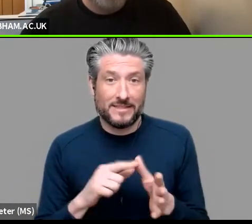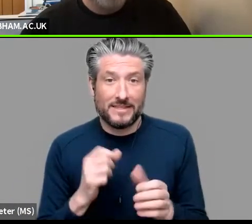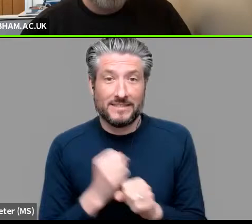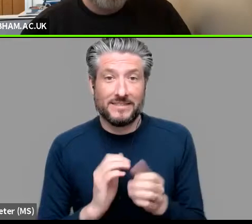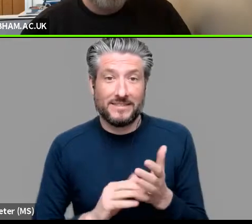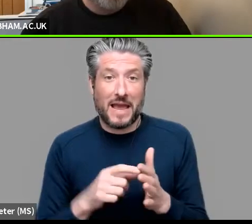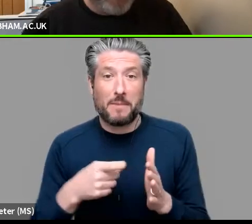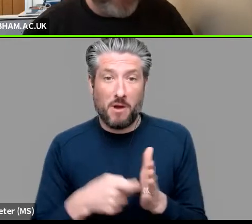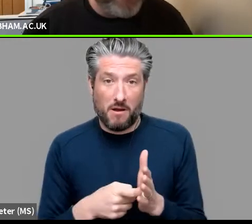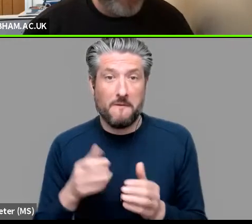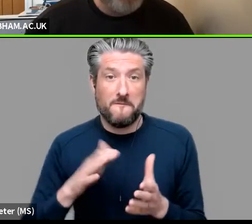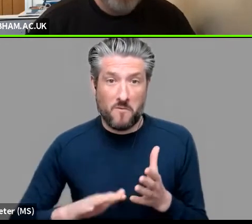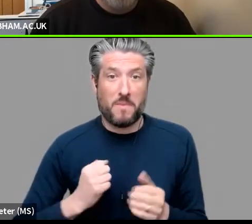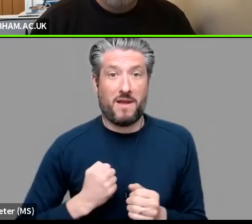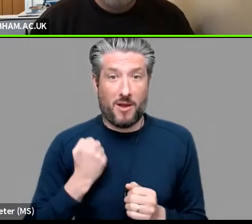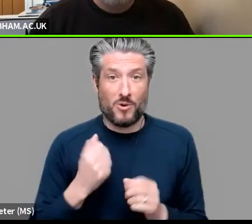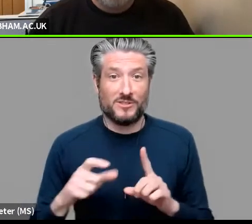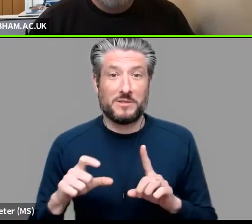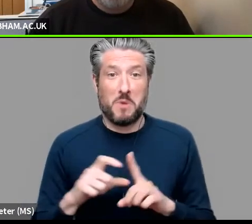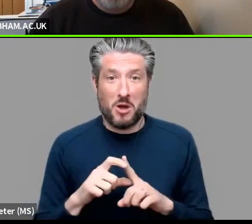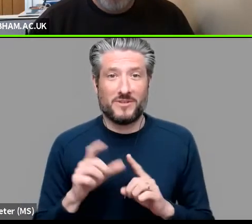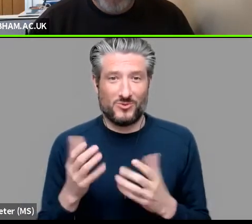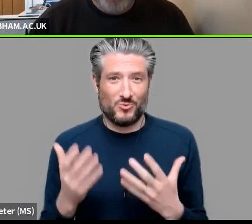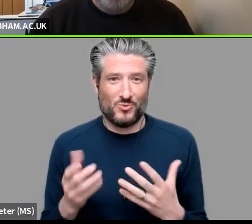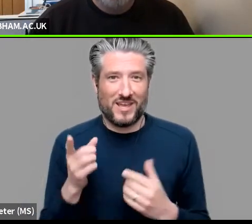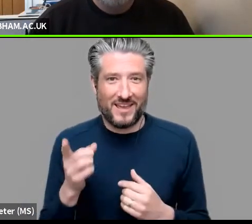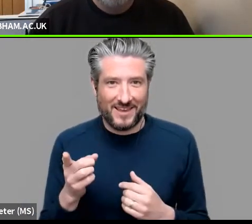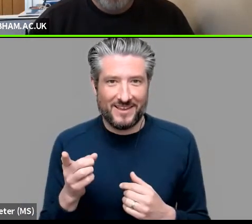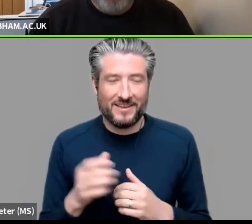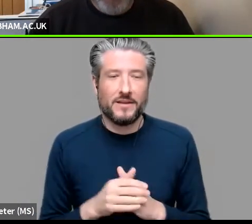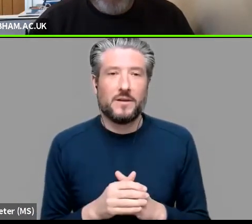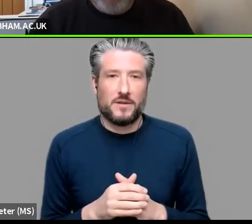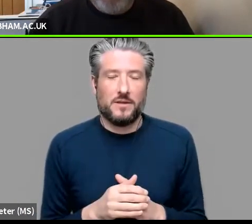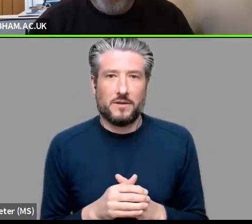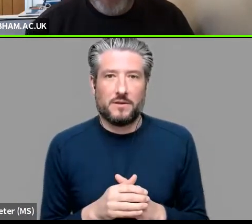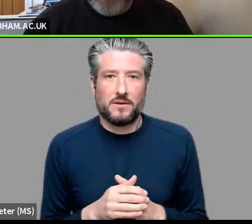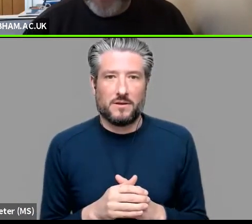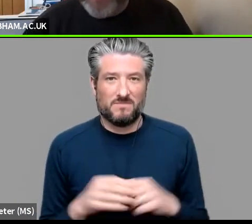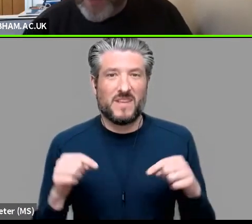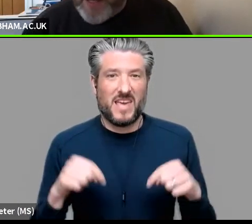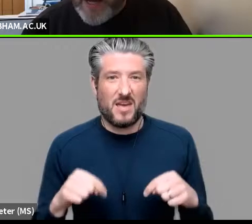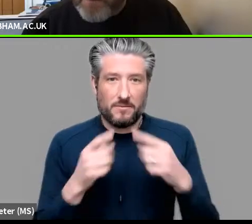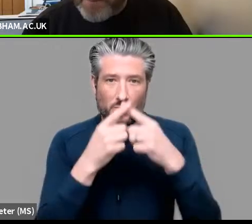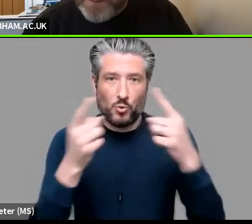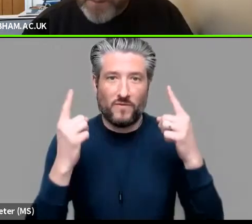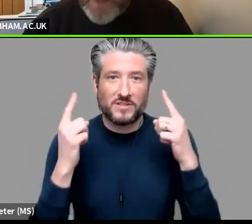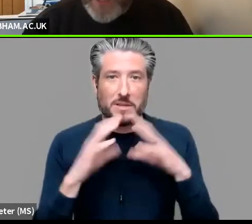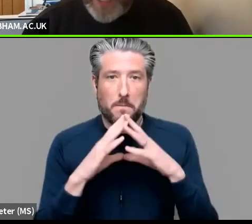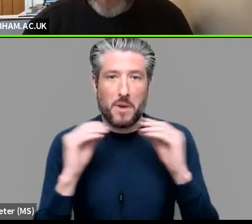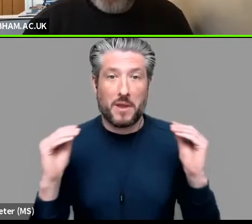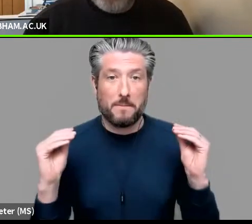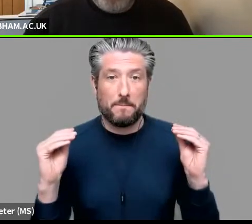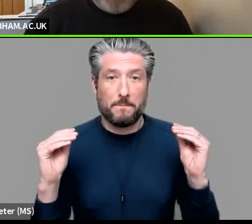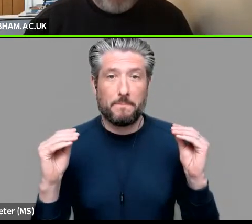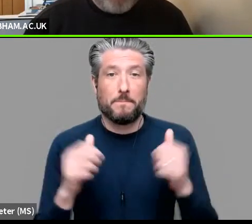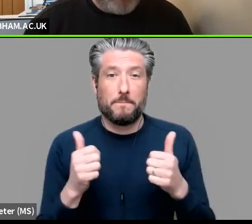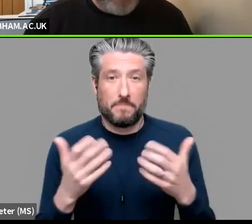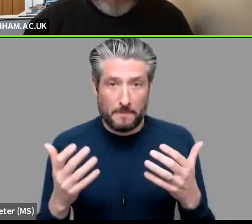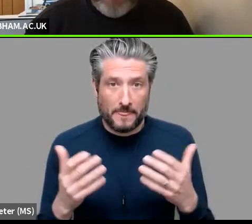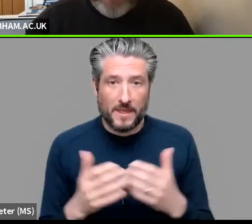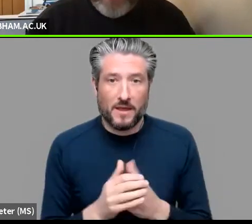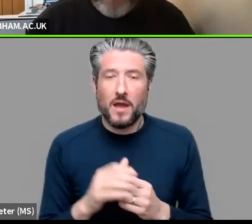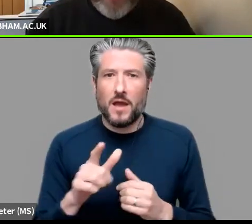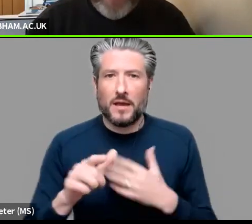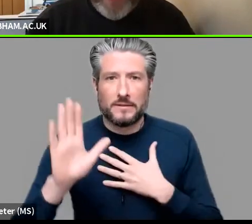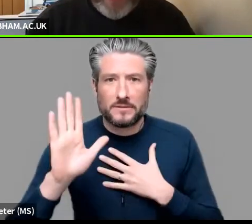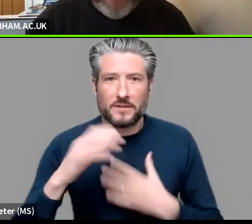well and from also the modern languages department here in the department uh here in university of birmingham um i think there's there's